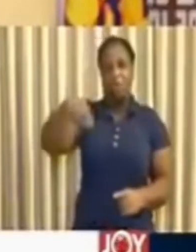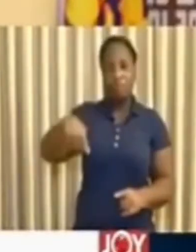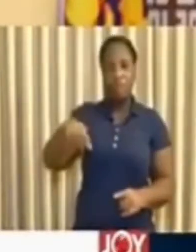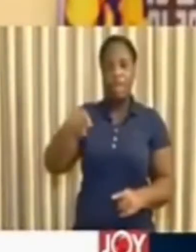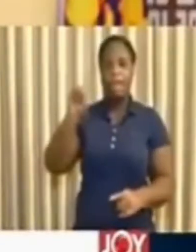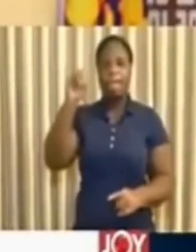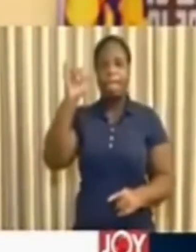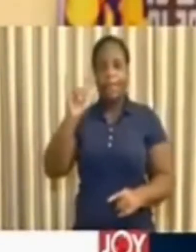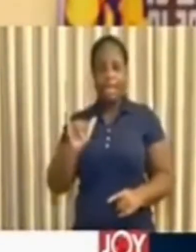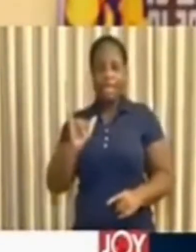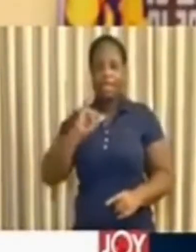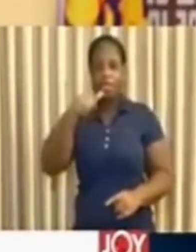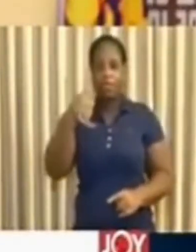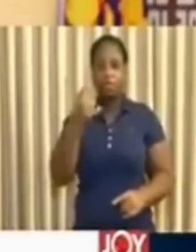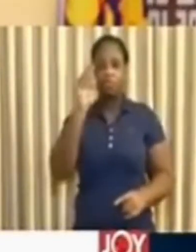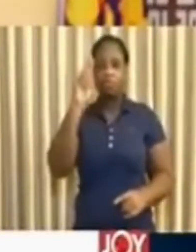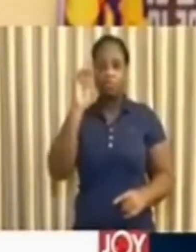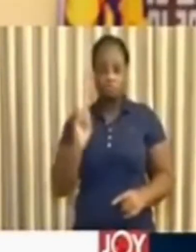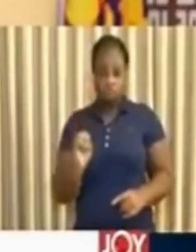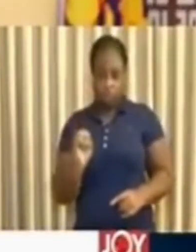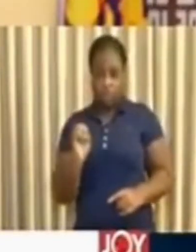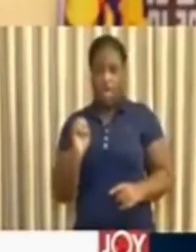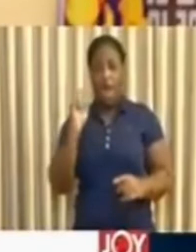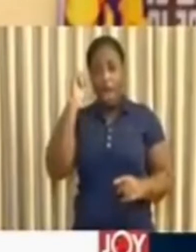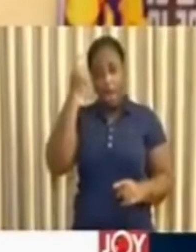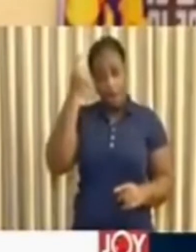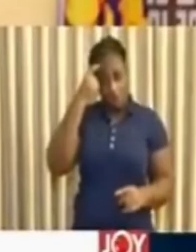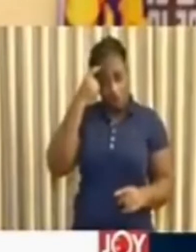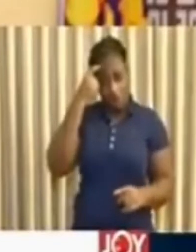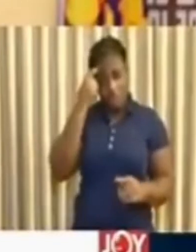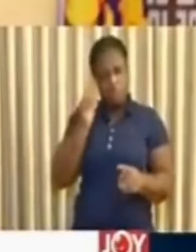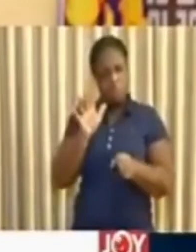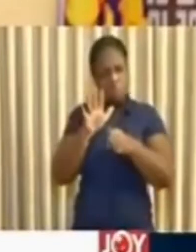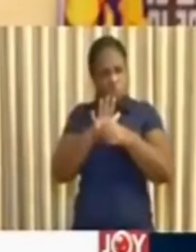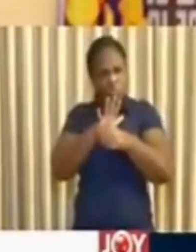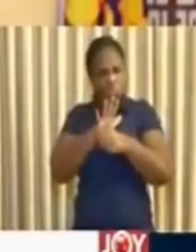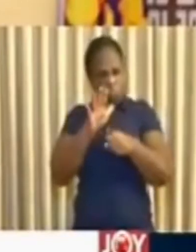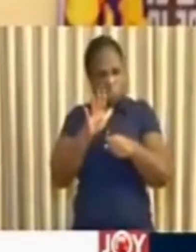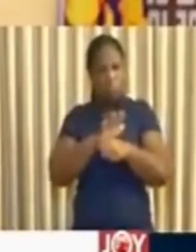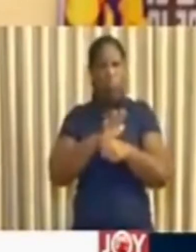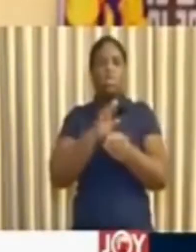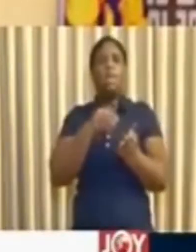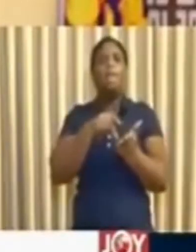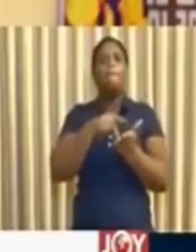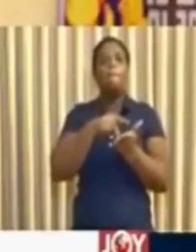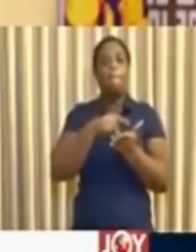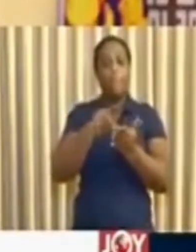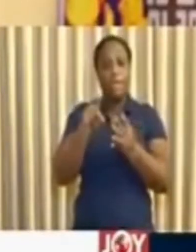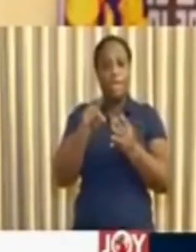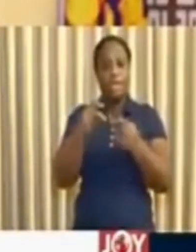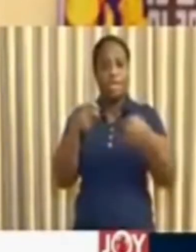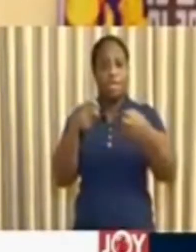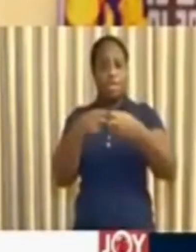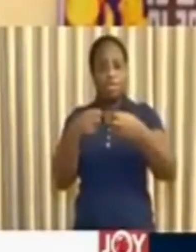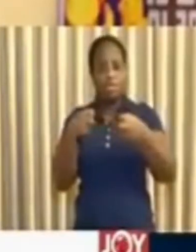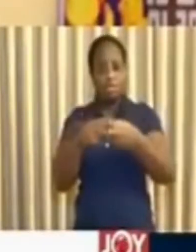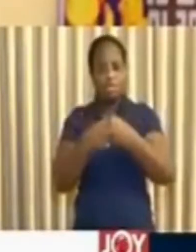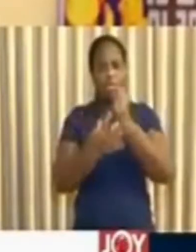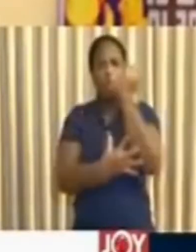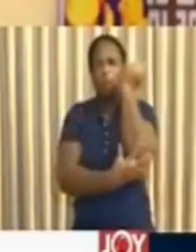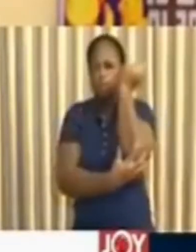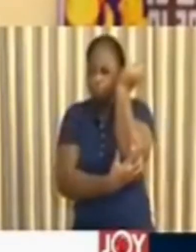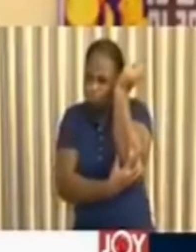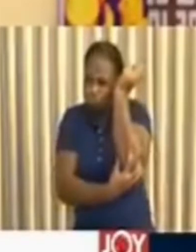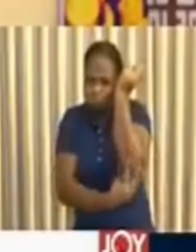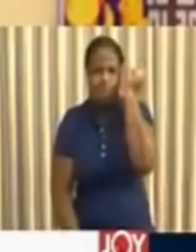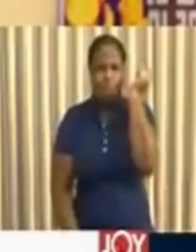May and June. Government will fully absorb electricity bills for the poorest of the